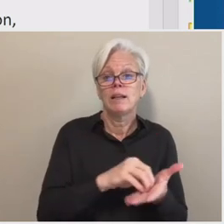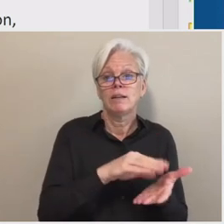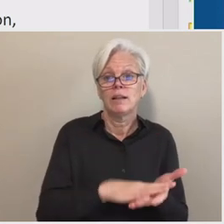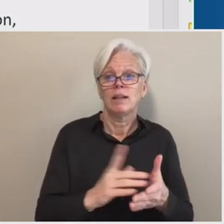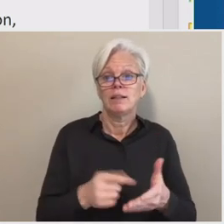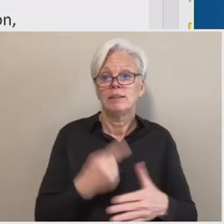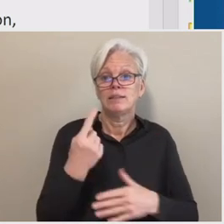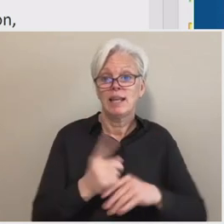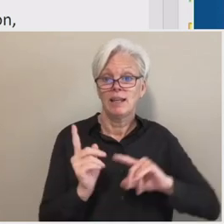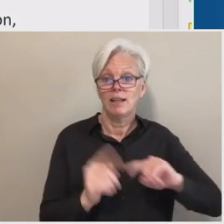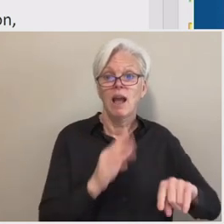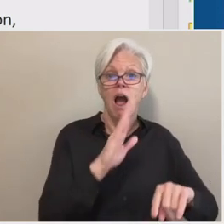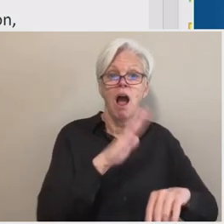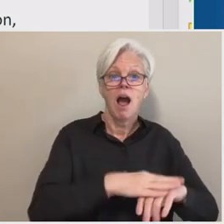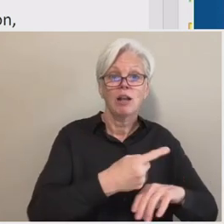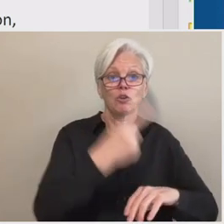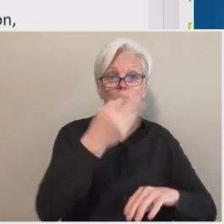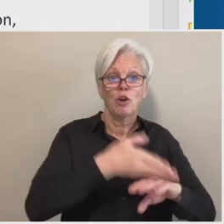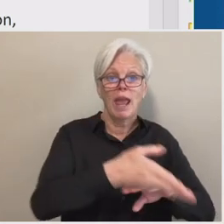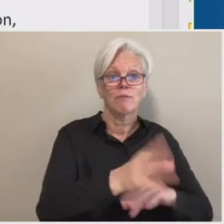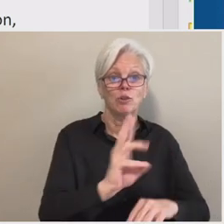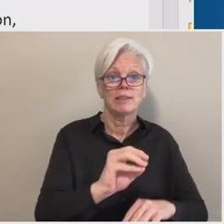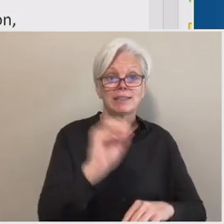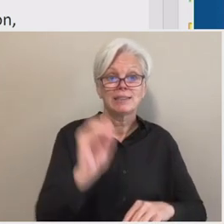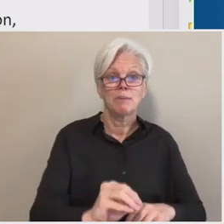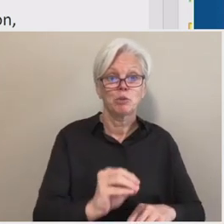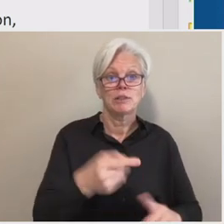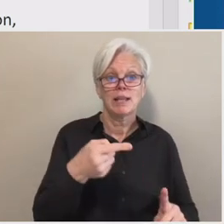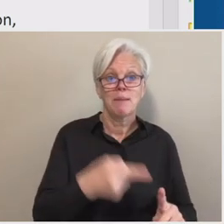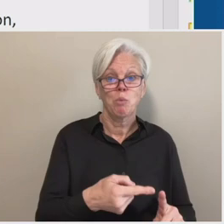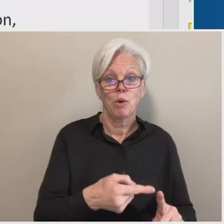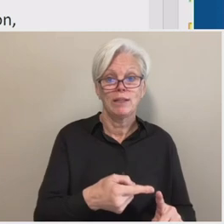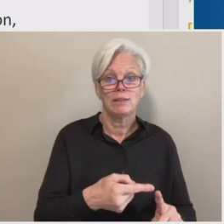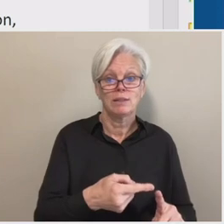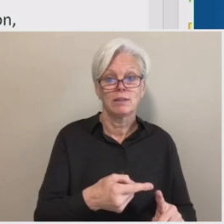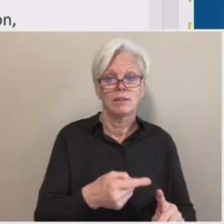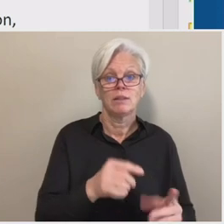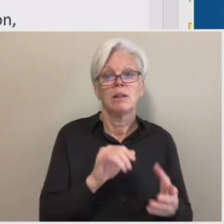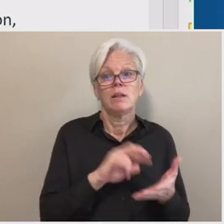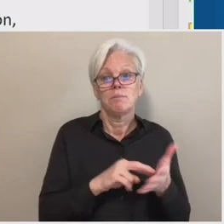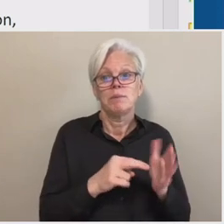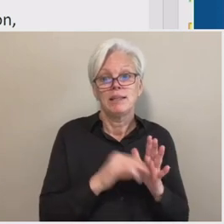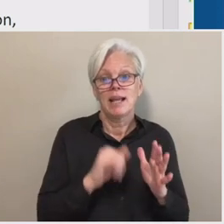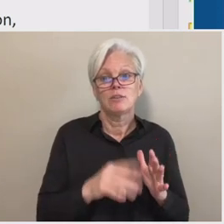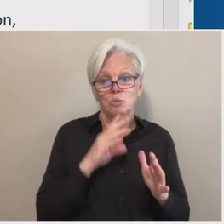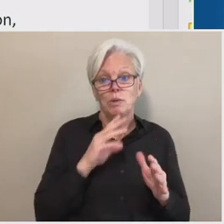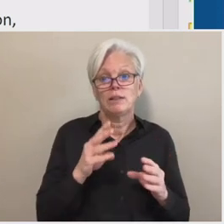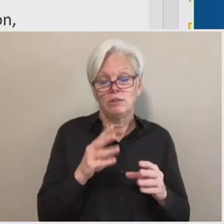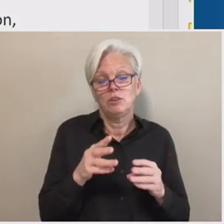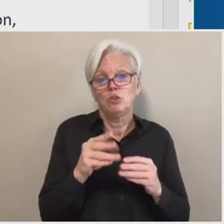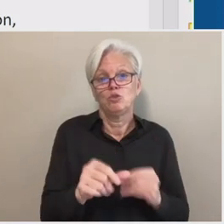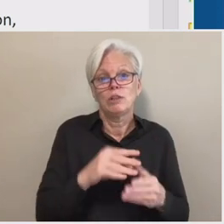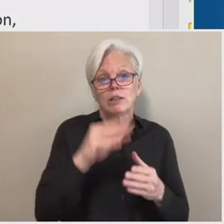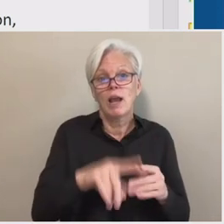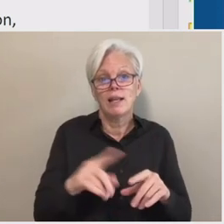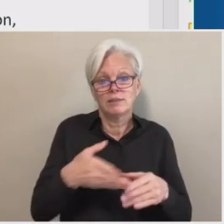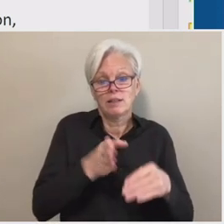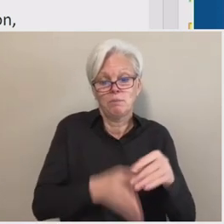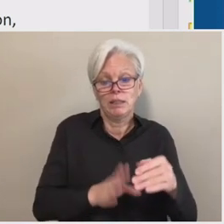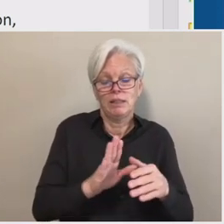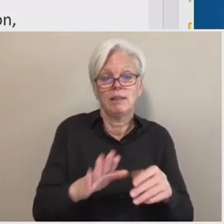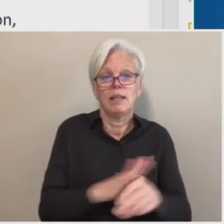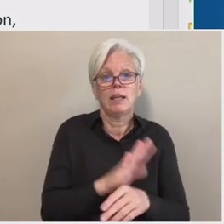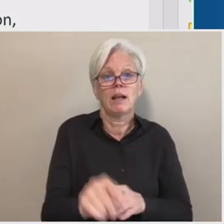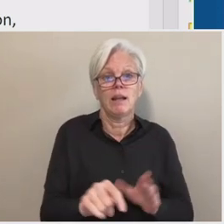on or after the 60% point, um, which is the point at which you treat the student as having completed the entire, uh, period and they